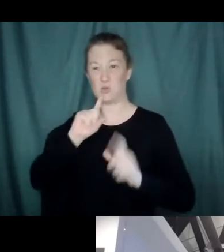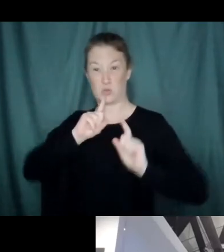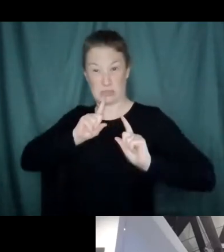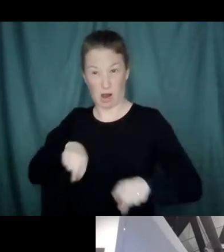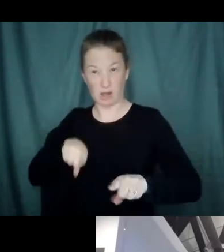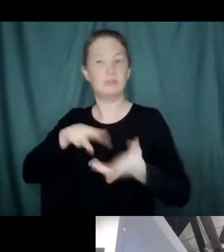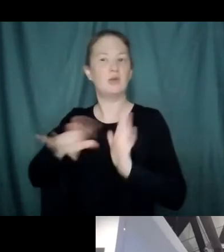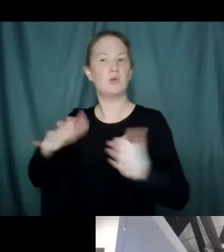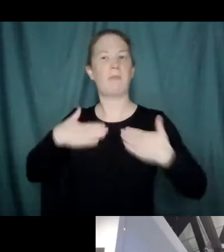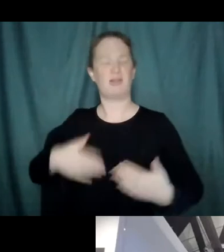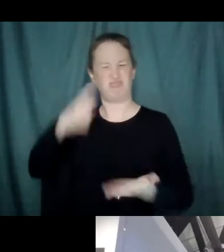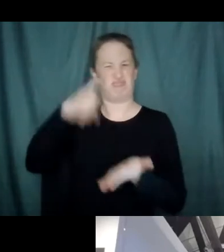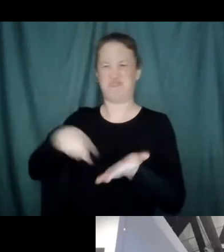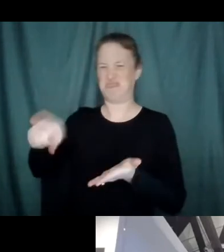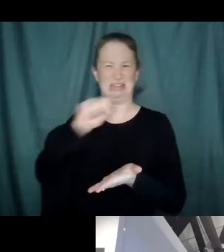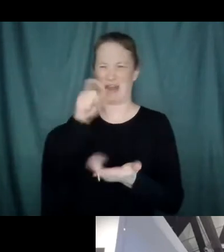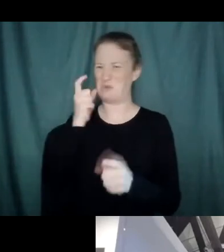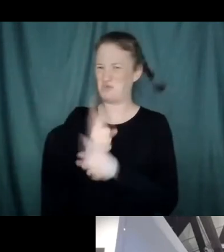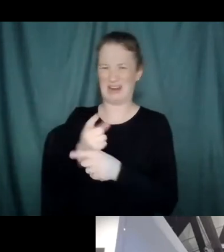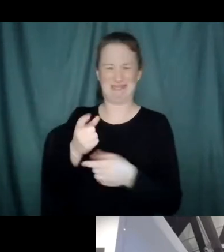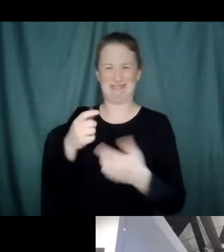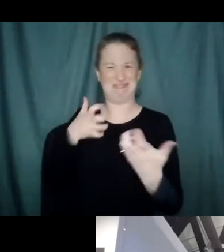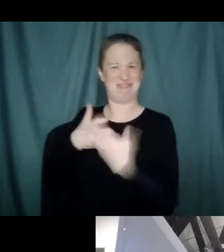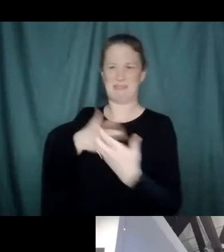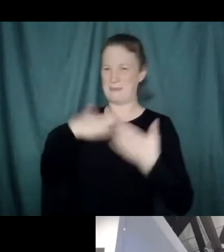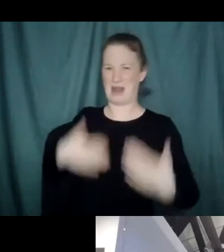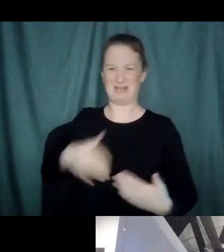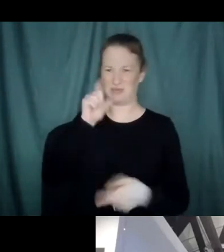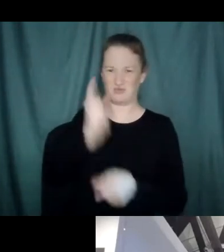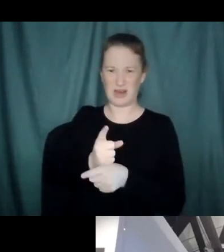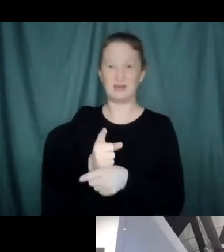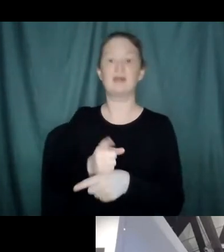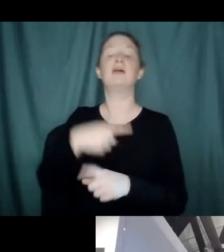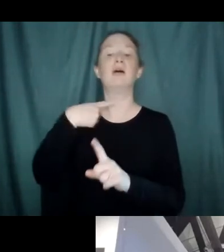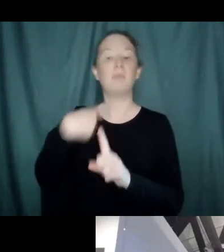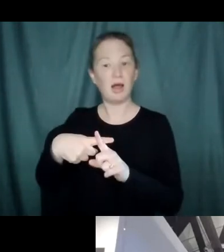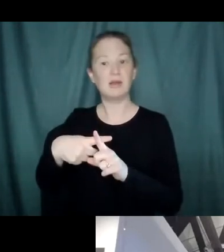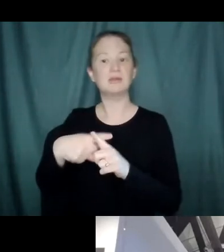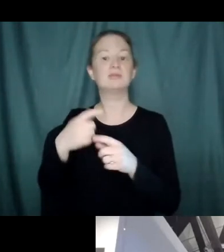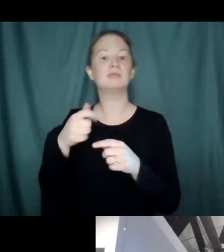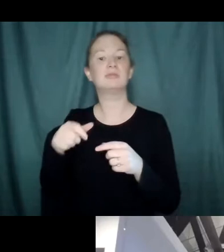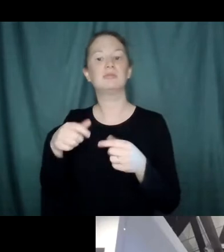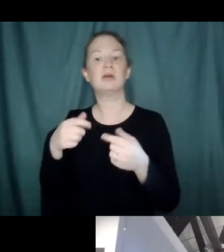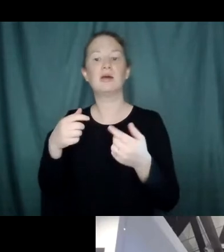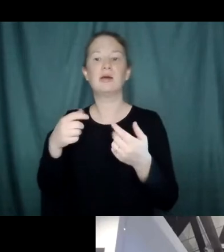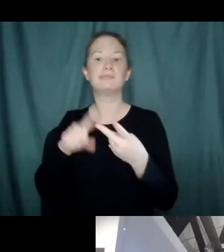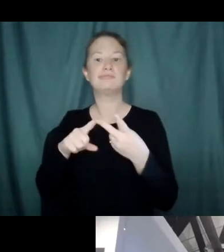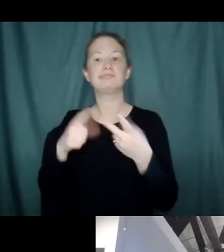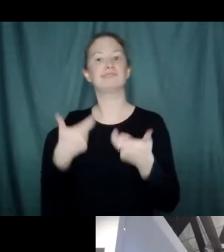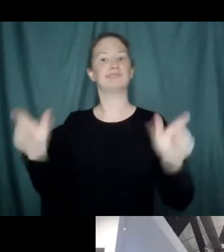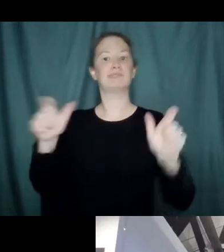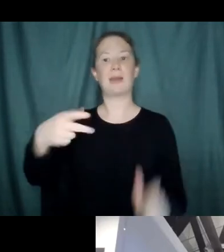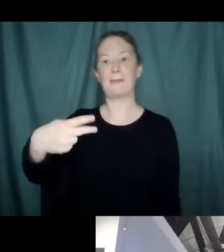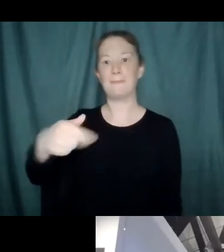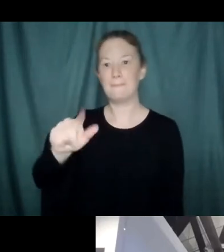have some pattern that broadly shows that it is foreign. They come together. The